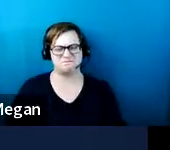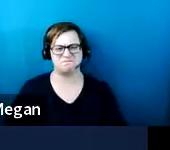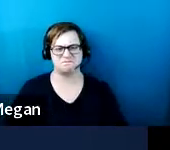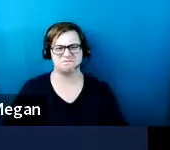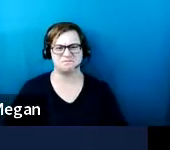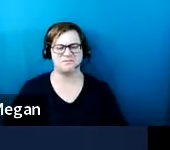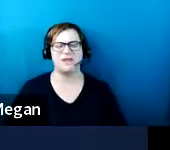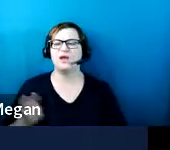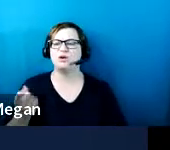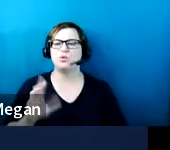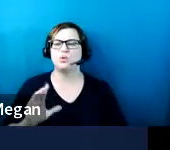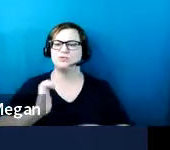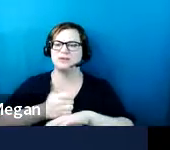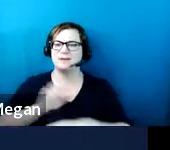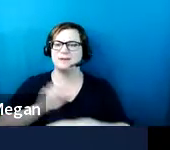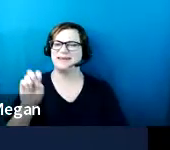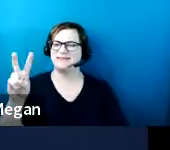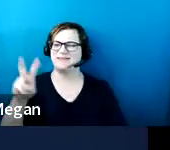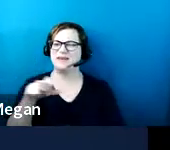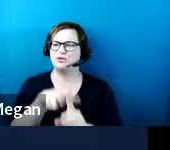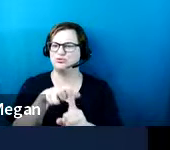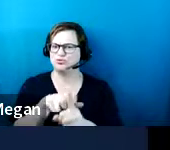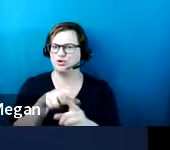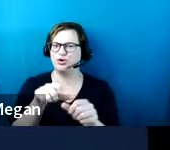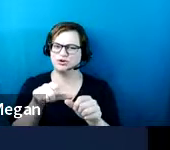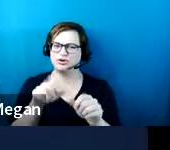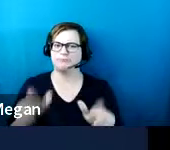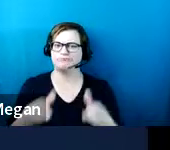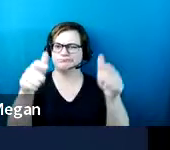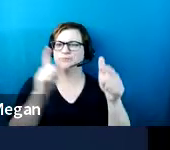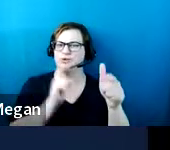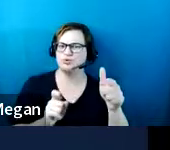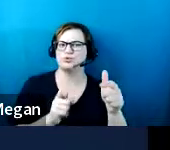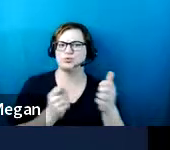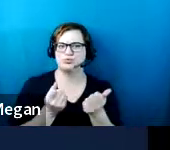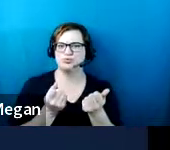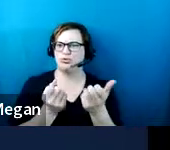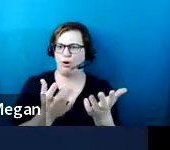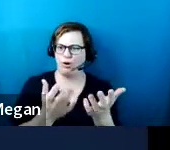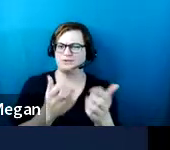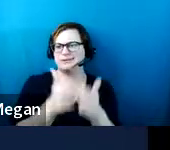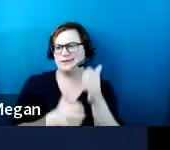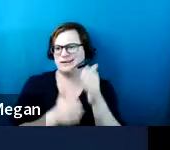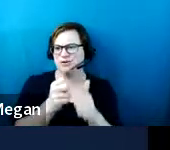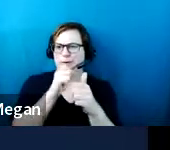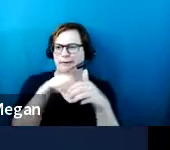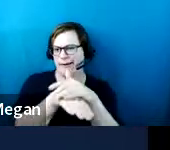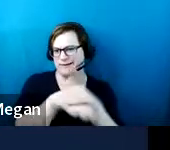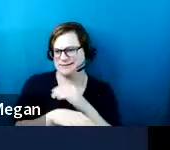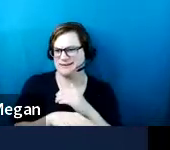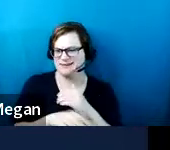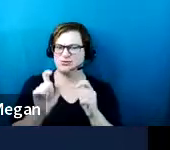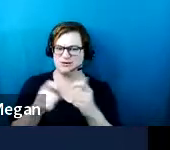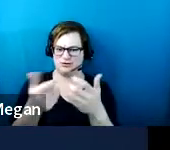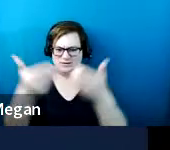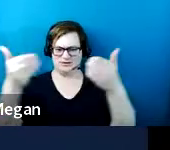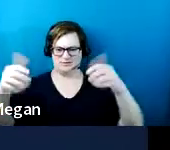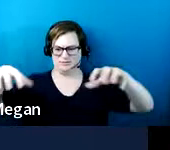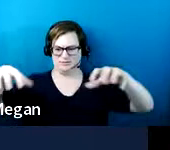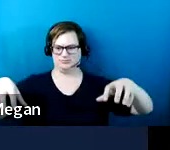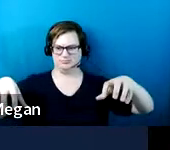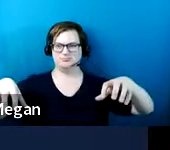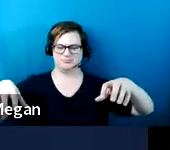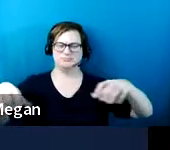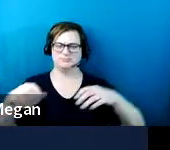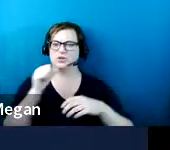you don't want the EV charging station to cause it to be non-compliant is what I'm trying to say. yeah, keep it outside of that required landing